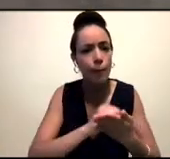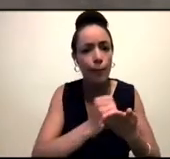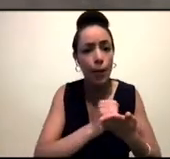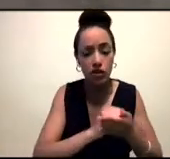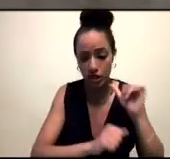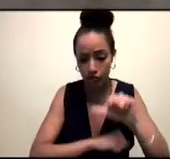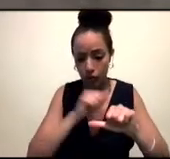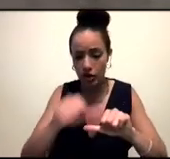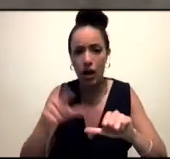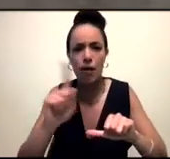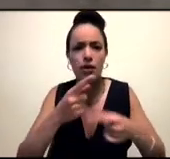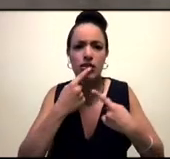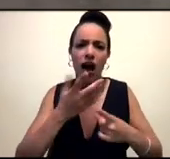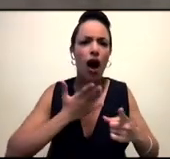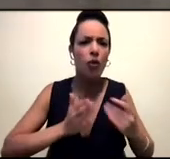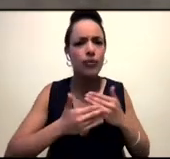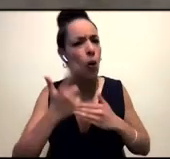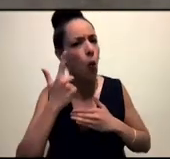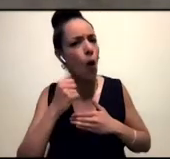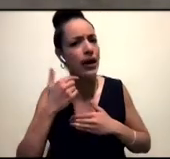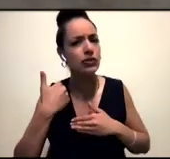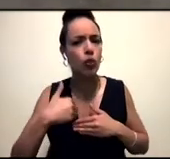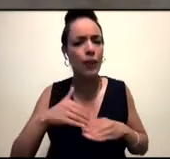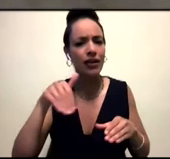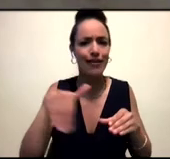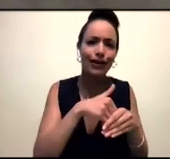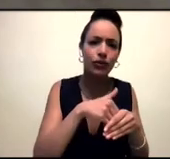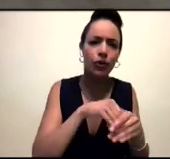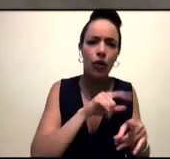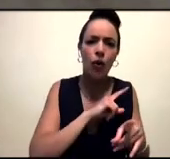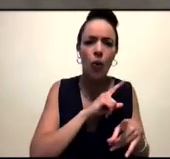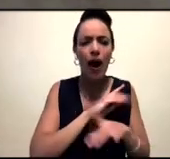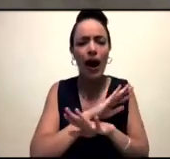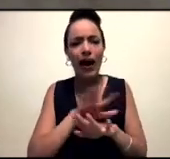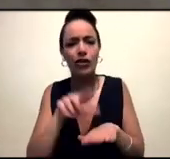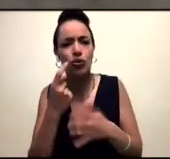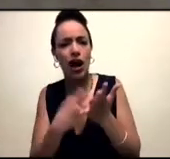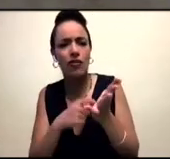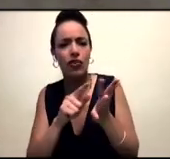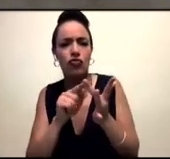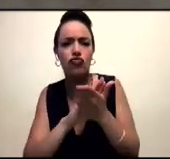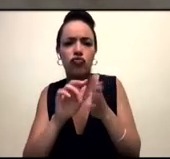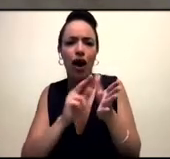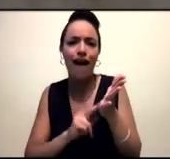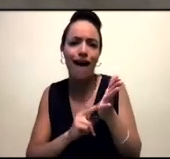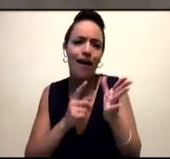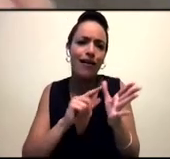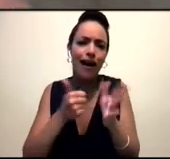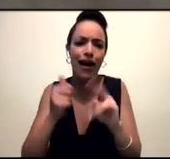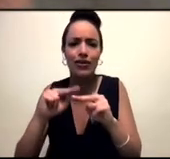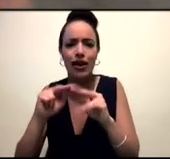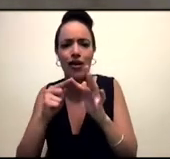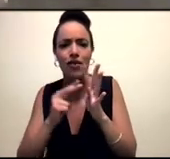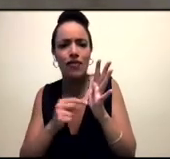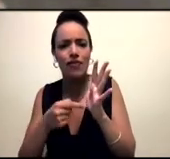see more white women in it. Why aren't there more of this in it? Why do you have Rihanna Fenty, Robin Rihanna Fenty in here? Why do you have